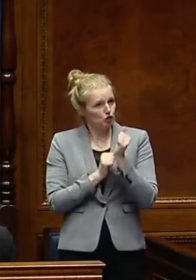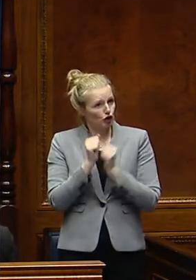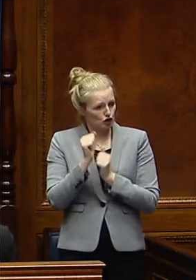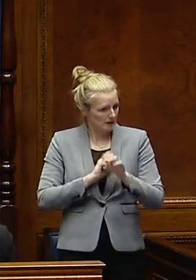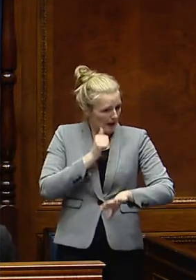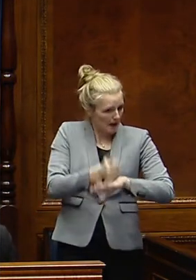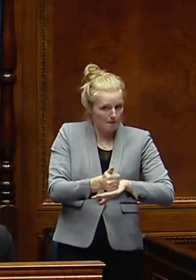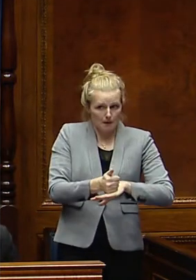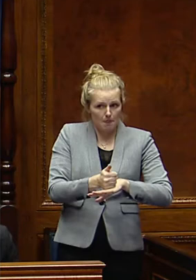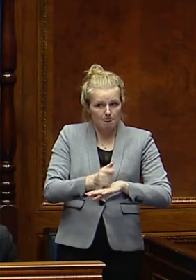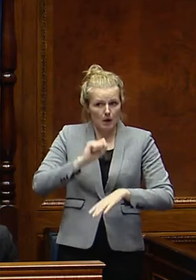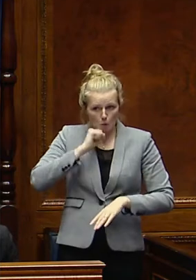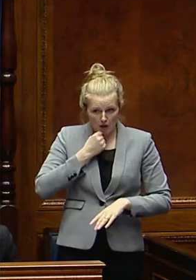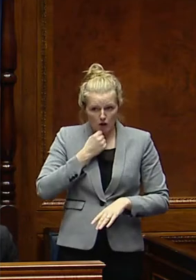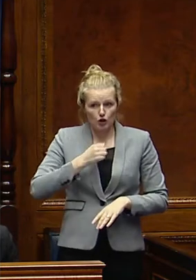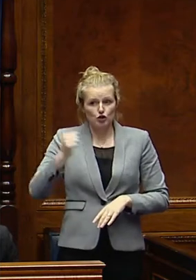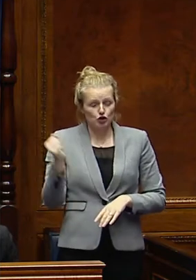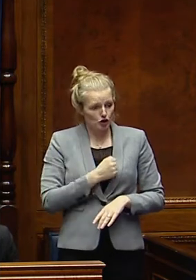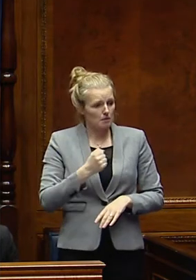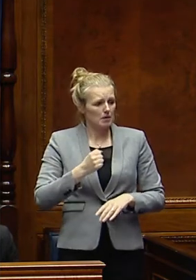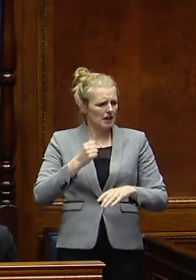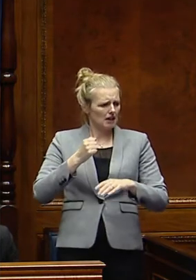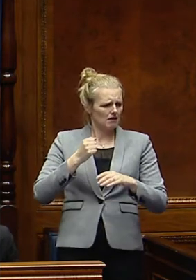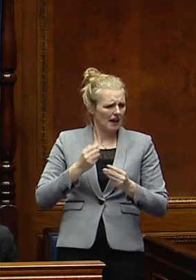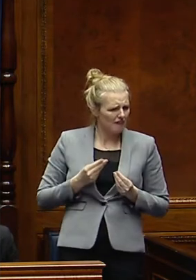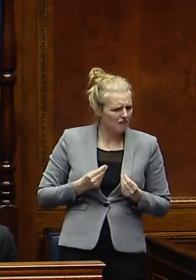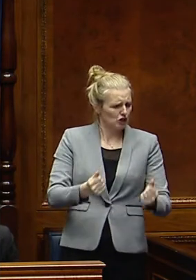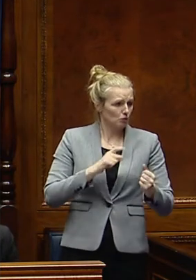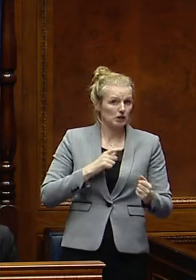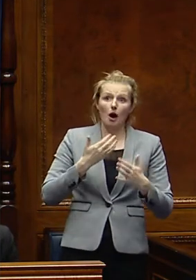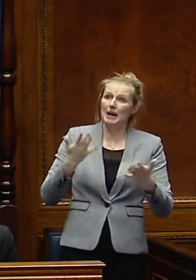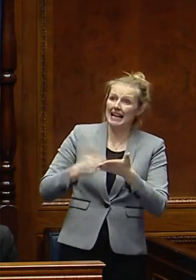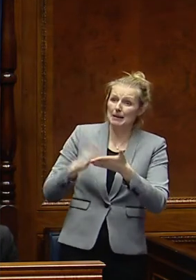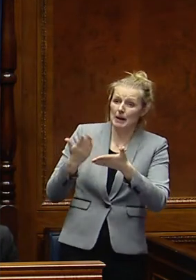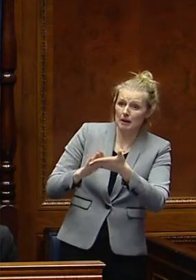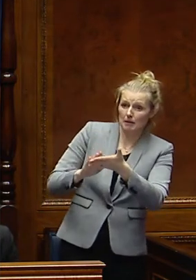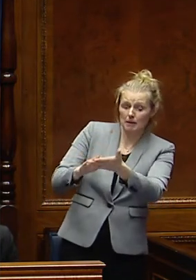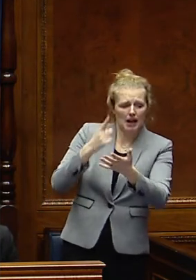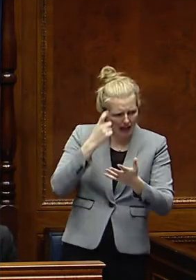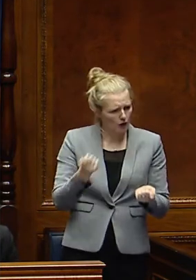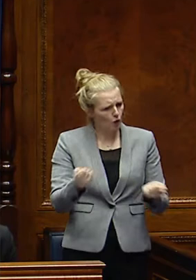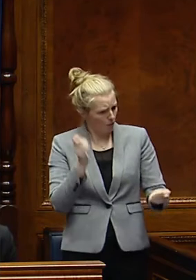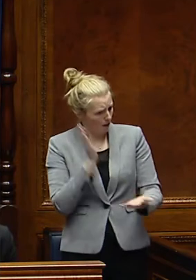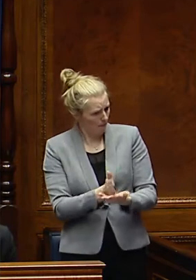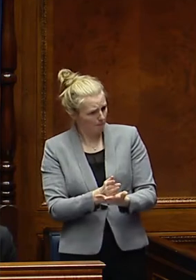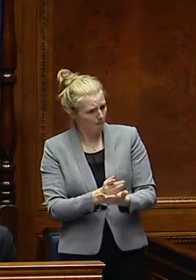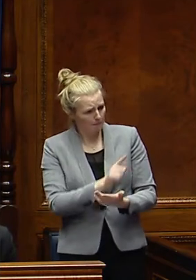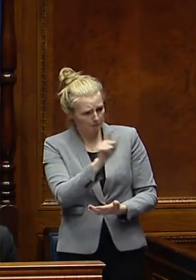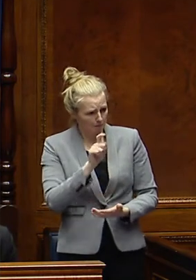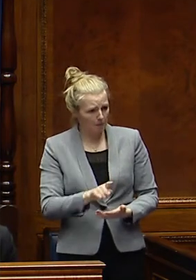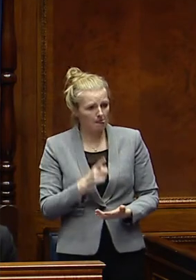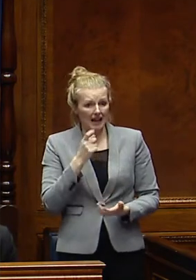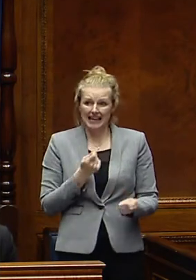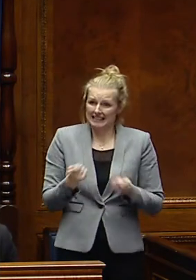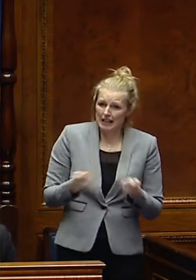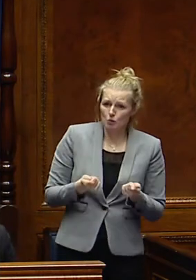universal credit is suitably efficient in order to deal with the amount of claims coming through? And will it be able to deal with the capacity